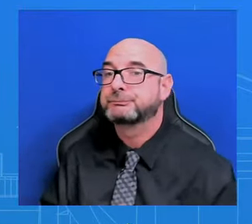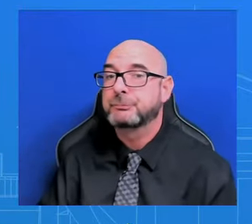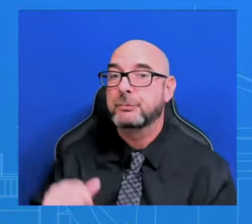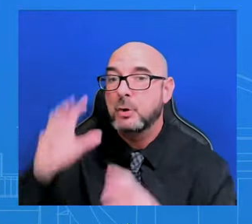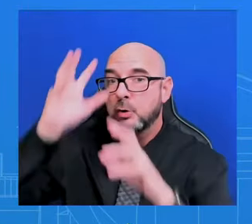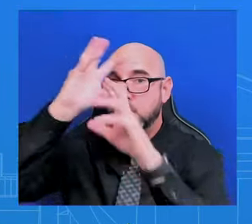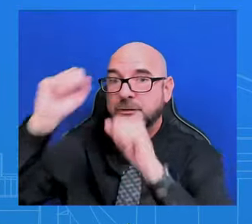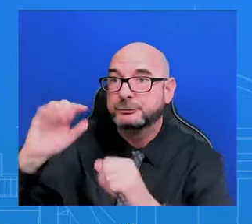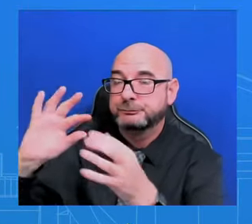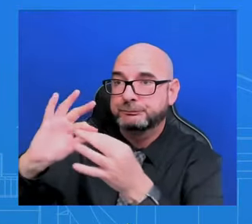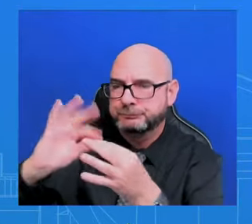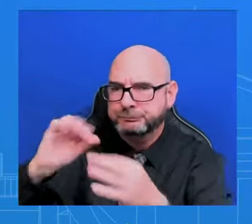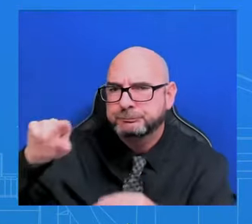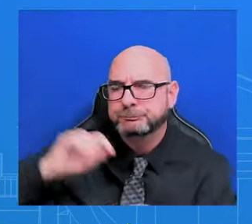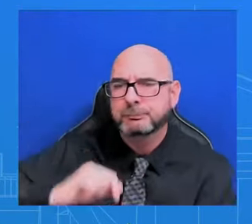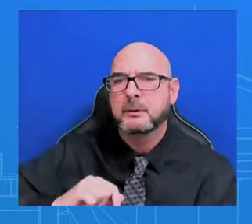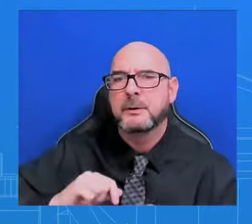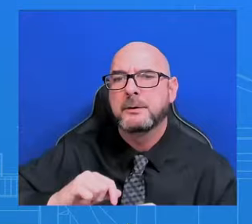in Virginia.